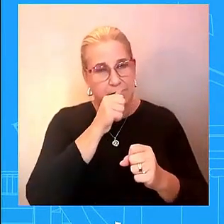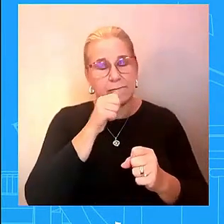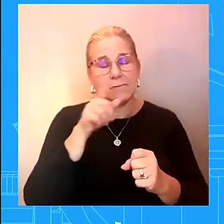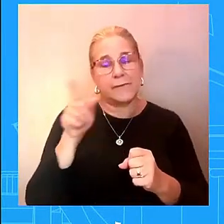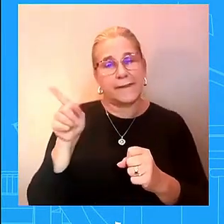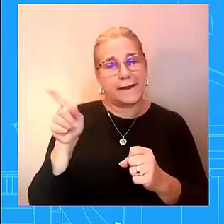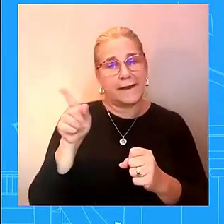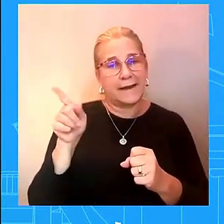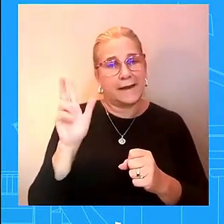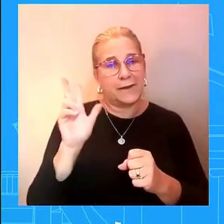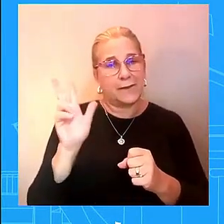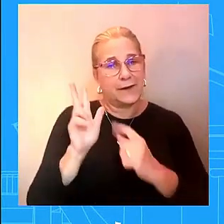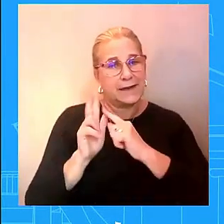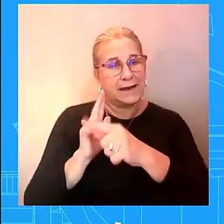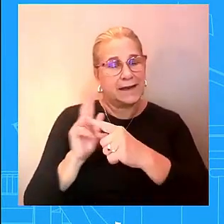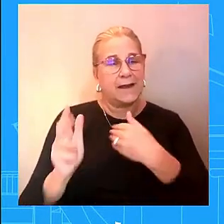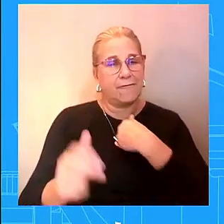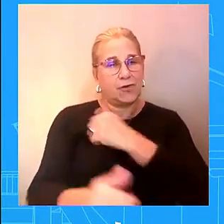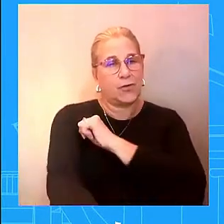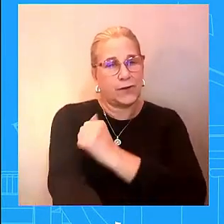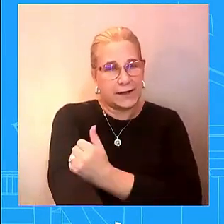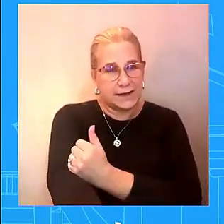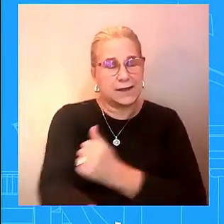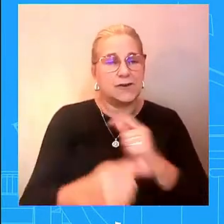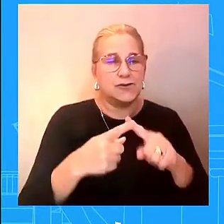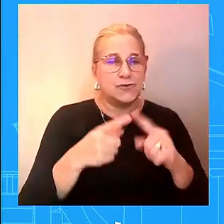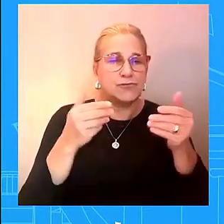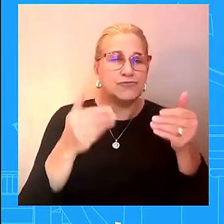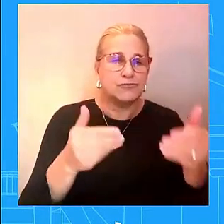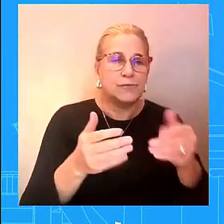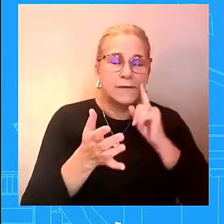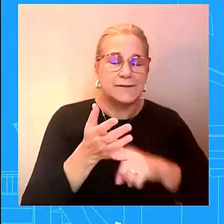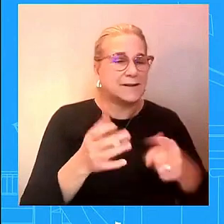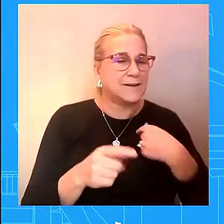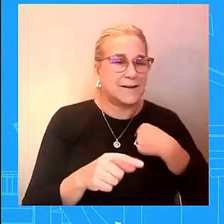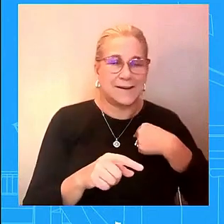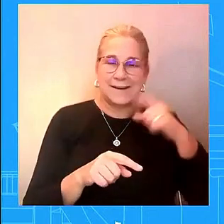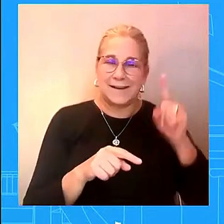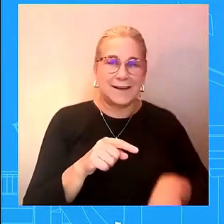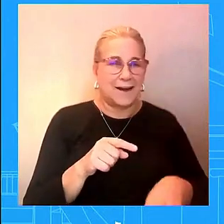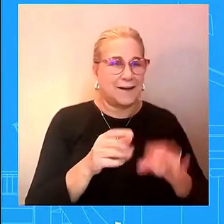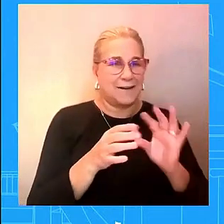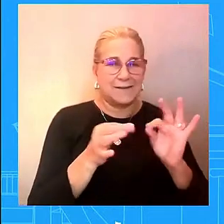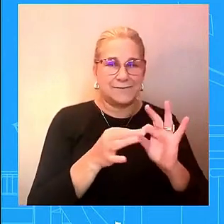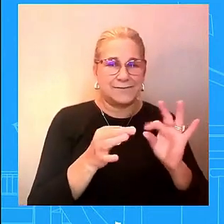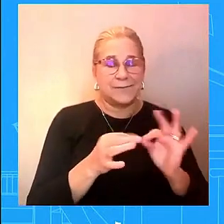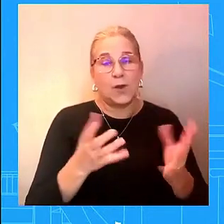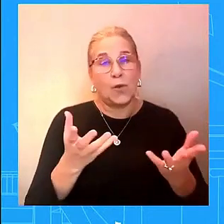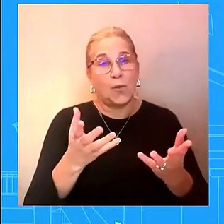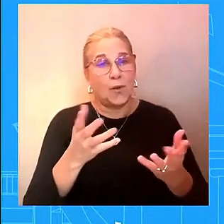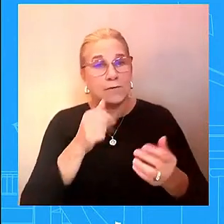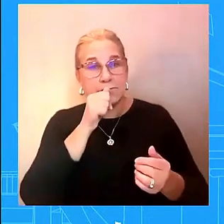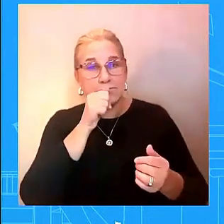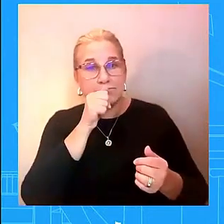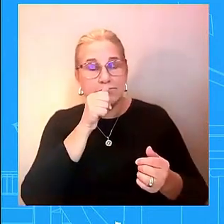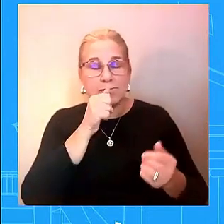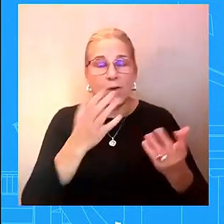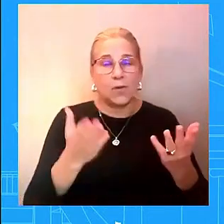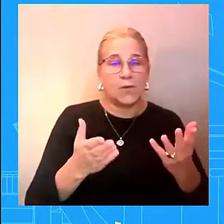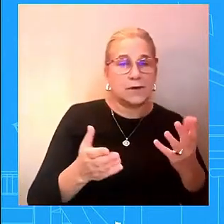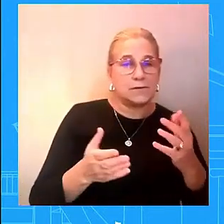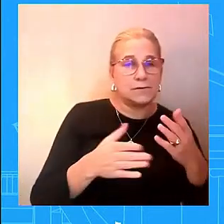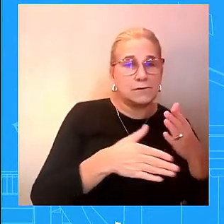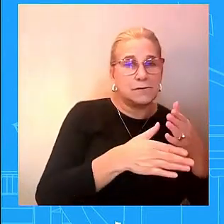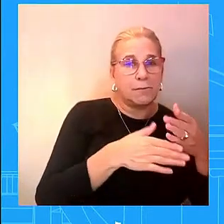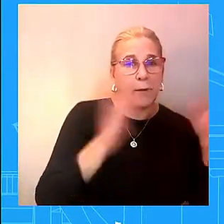be really mindful i'm not going to get into specifics was this you know classified was this not class i can't get into that from here that is something i see and